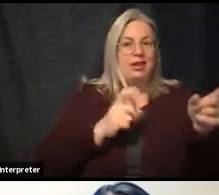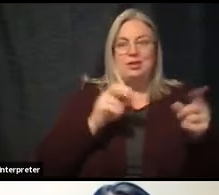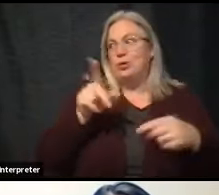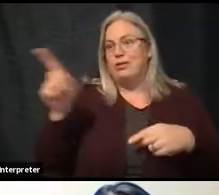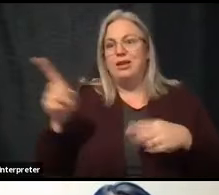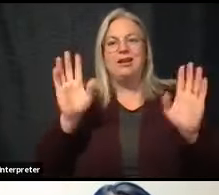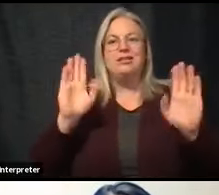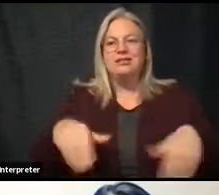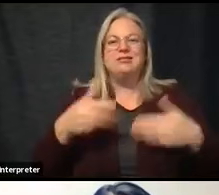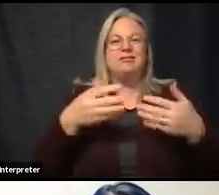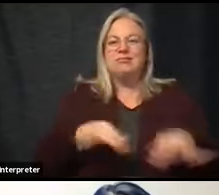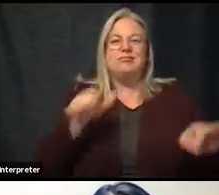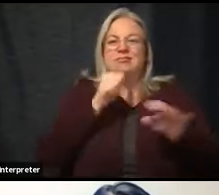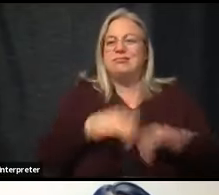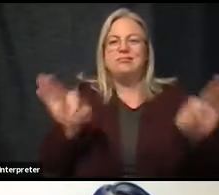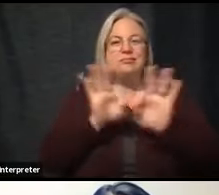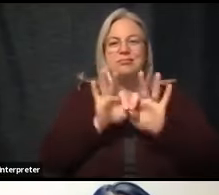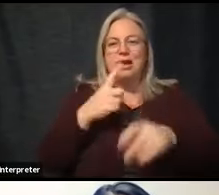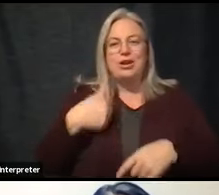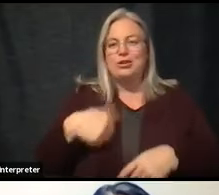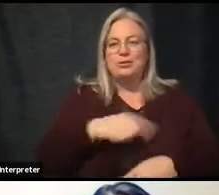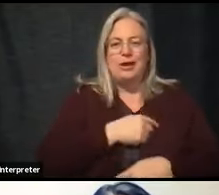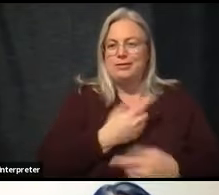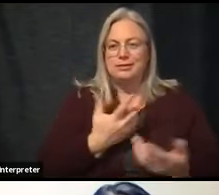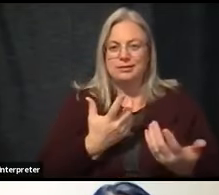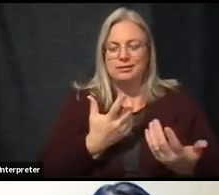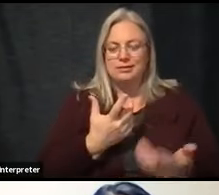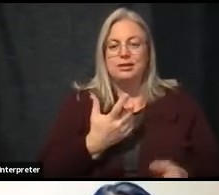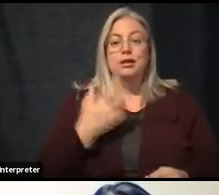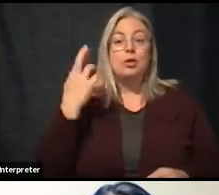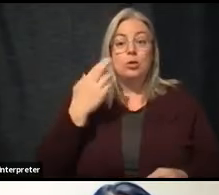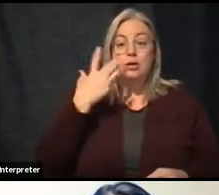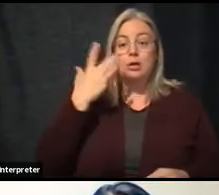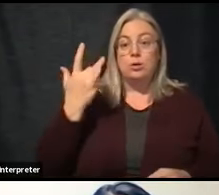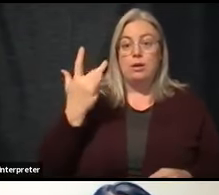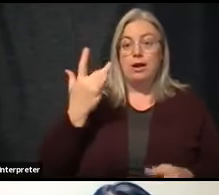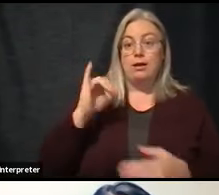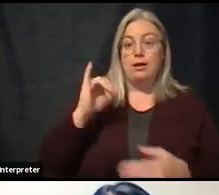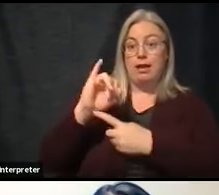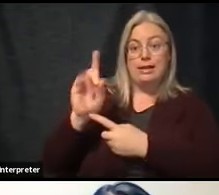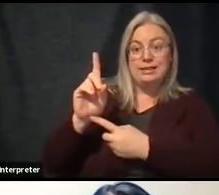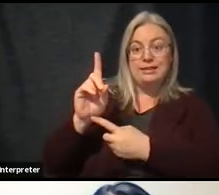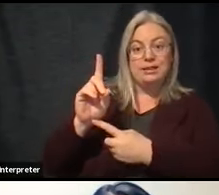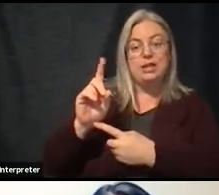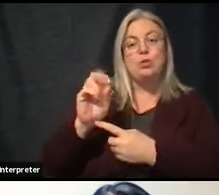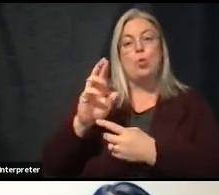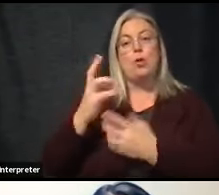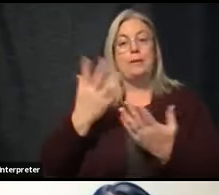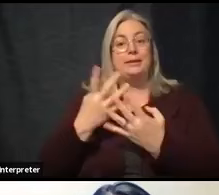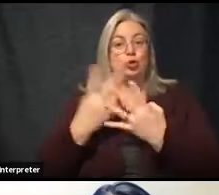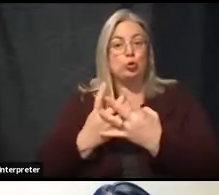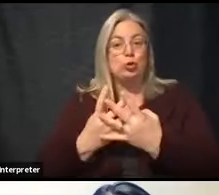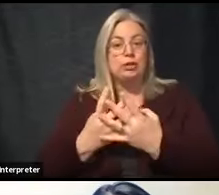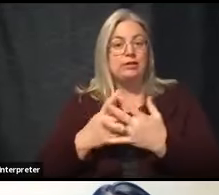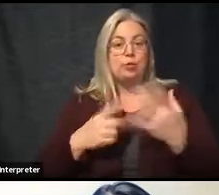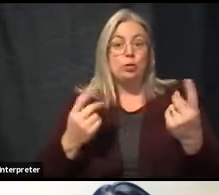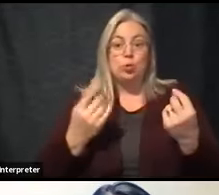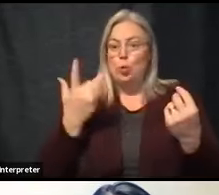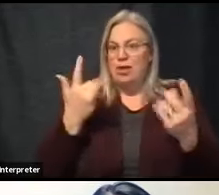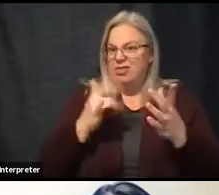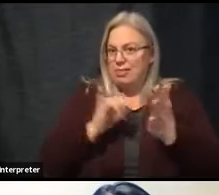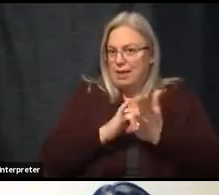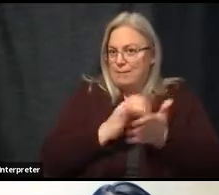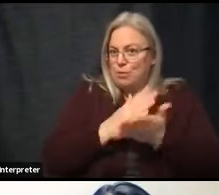that doesn't matter to us as much. The only reason why identification or screening for what you do matters is